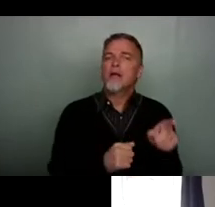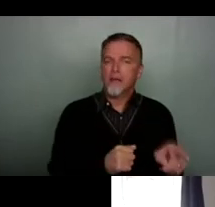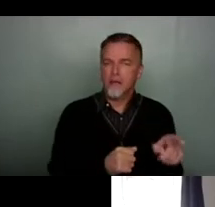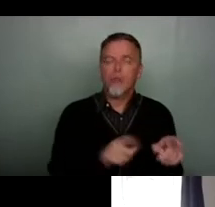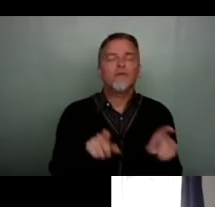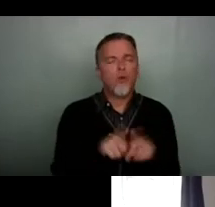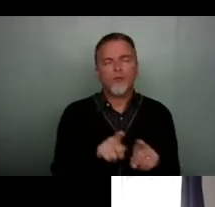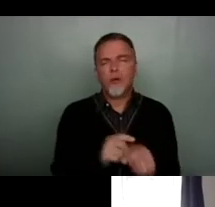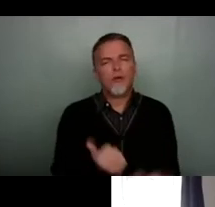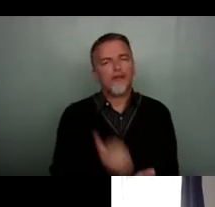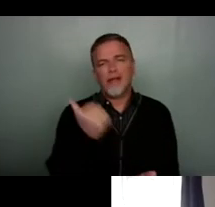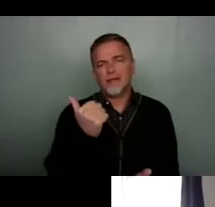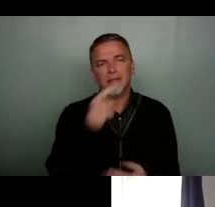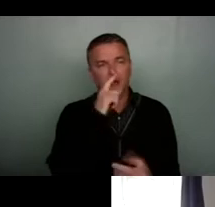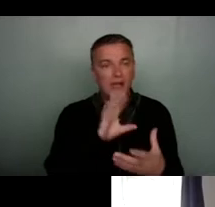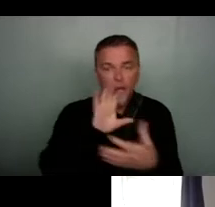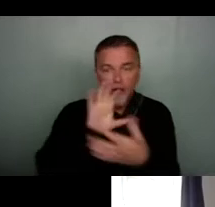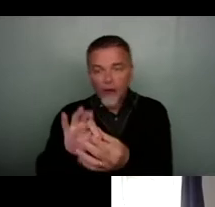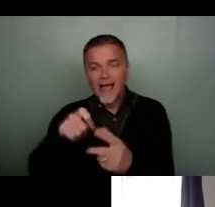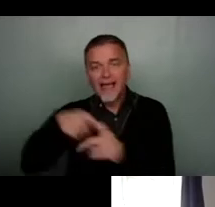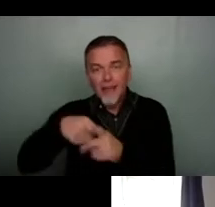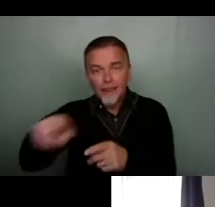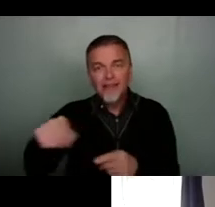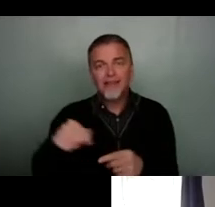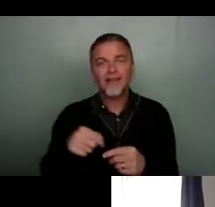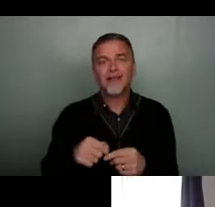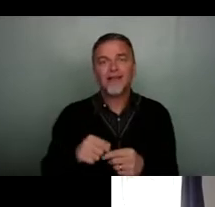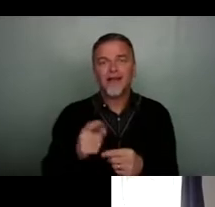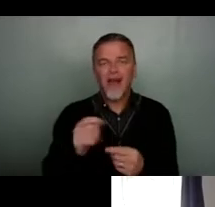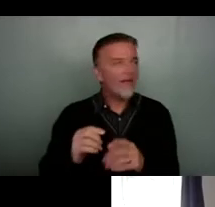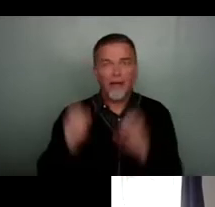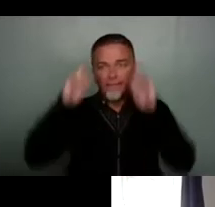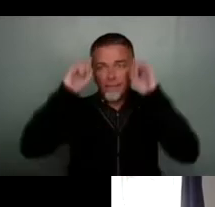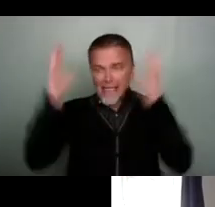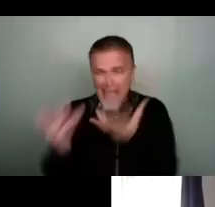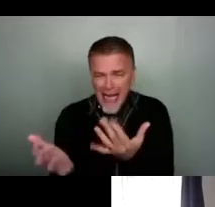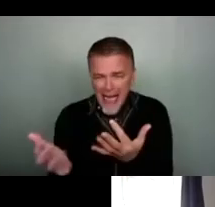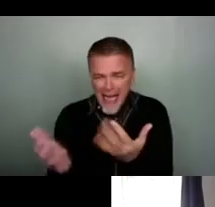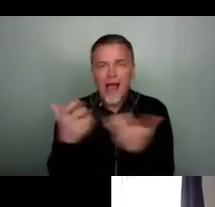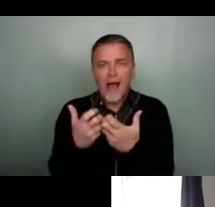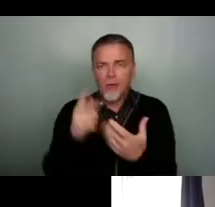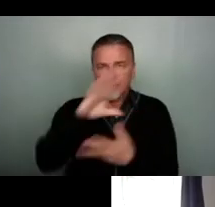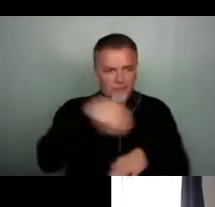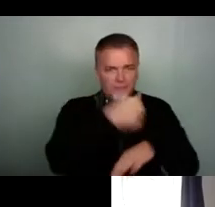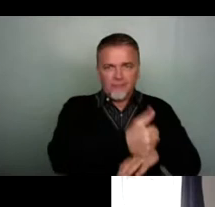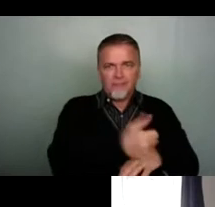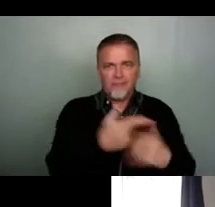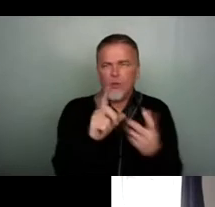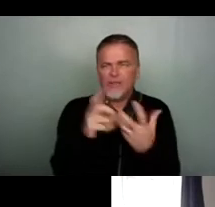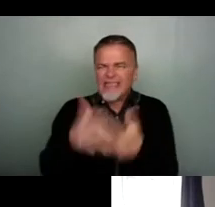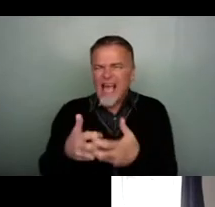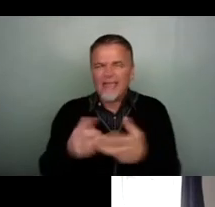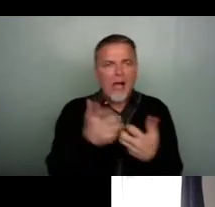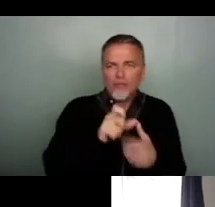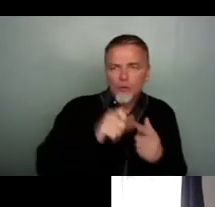also great because I'd be able to get hold of Catherine and and just have a bit of a freak out about how on earth. You know, what's the tech? How do I